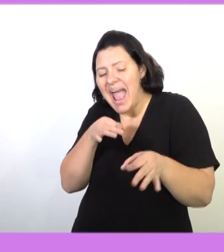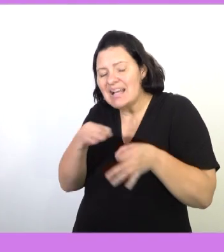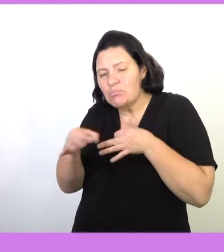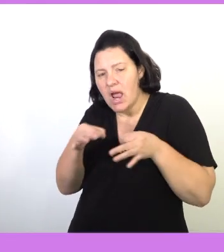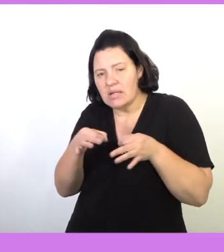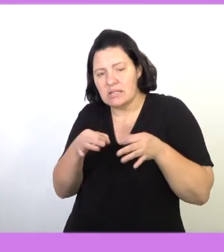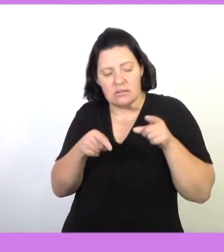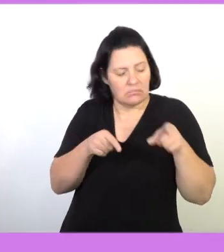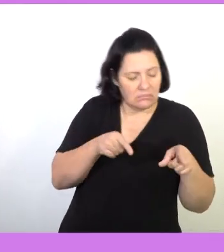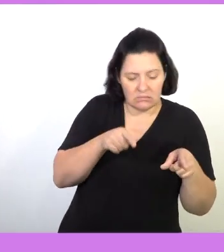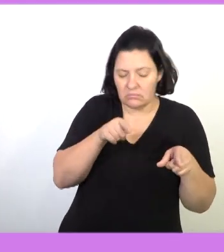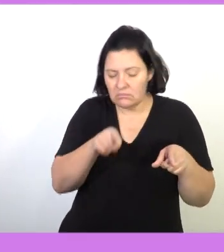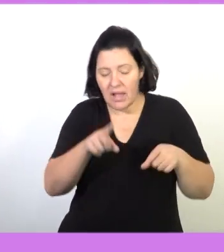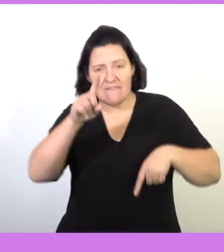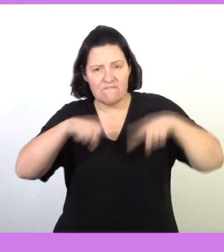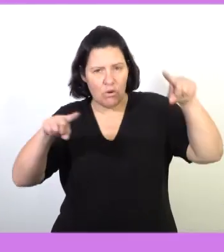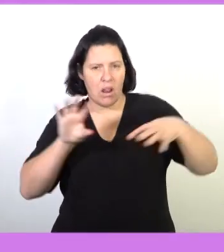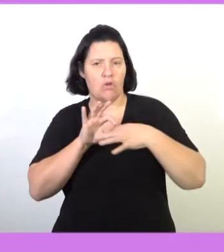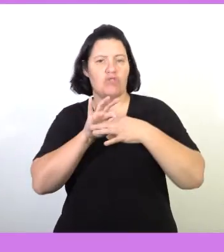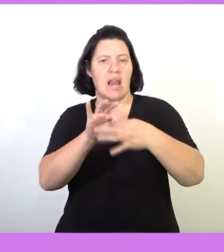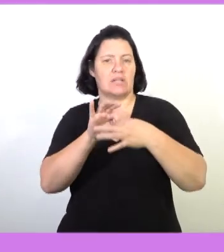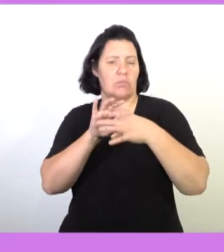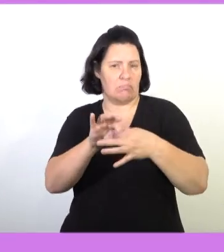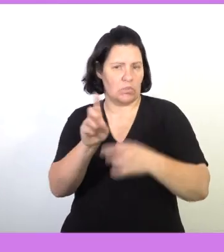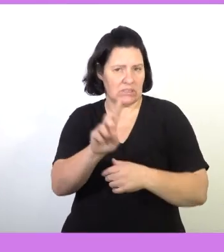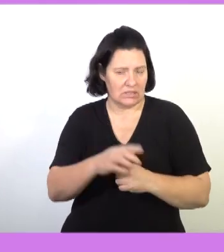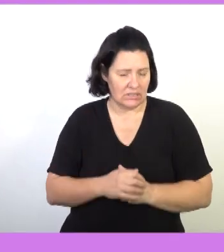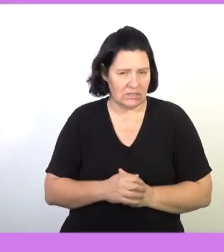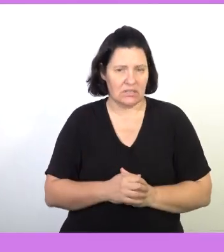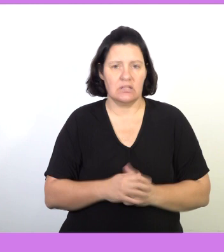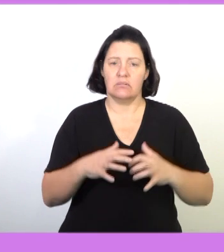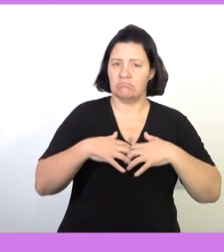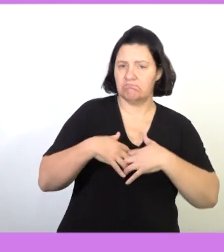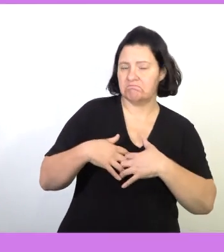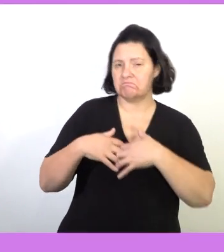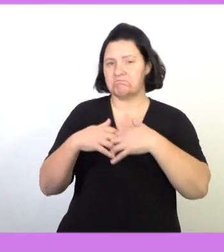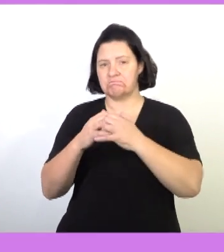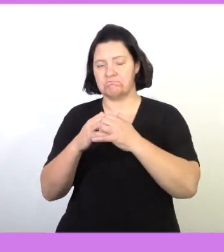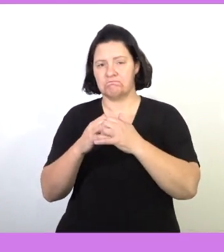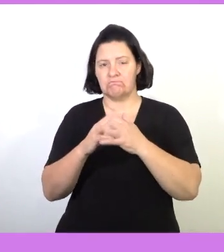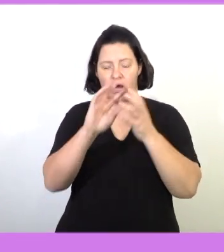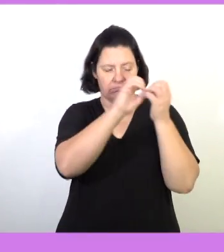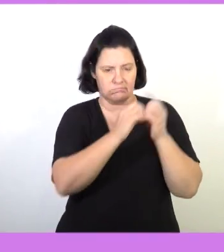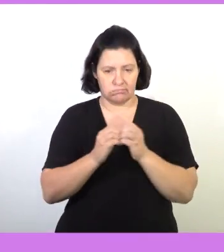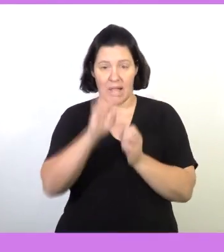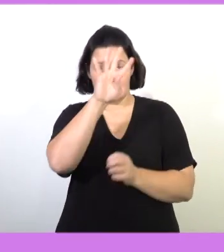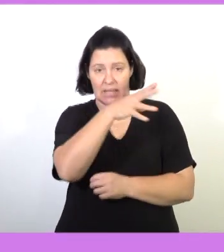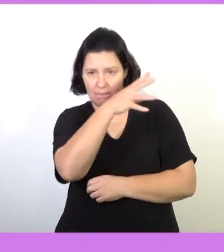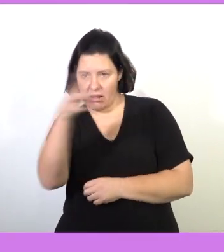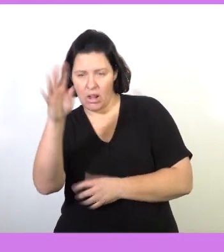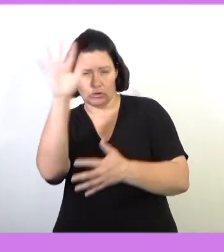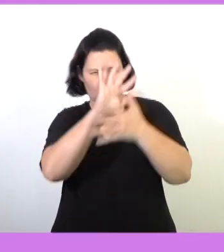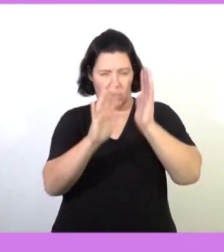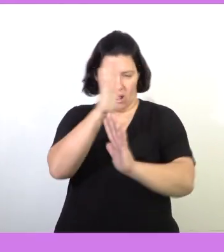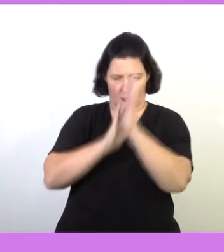the relationship between two or more variables, construct or derive a formula from tables